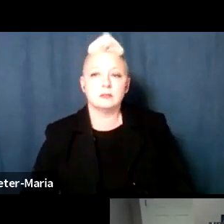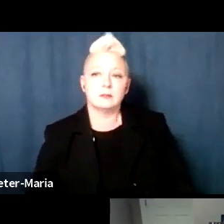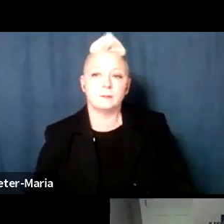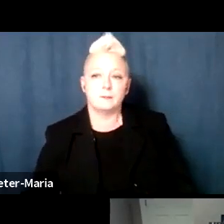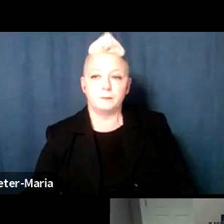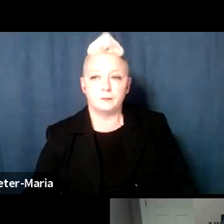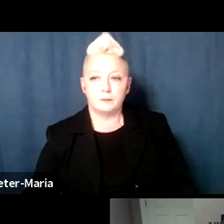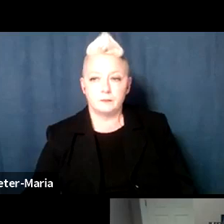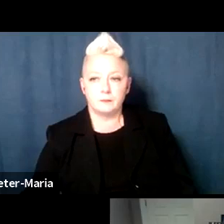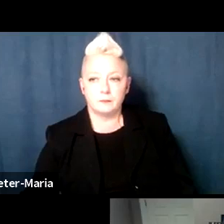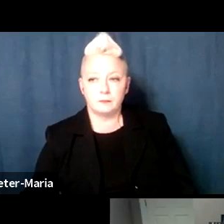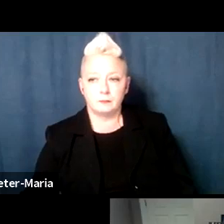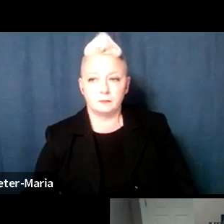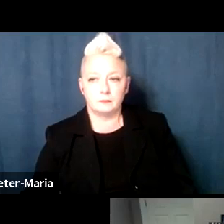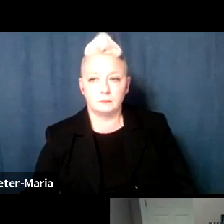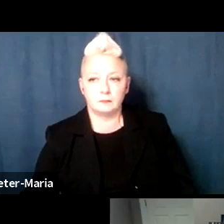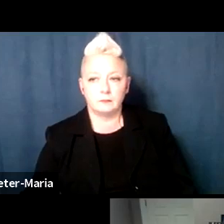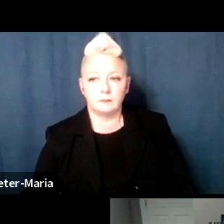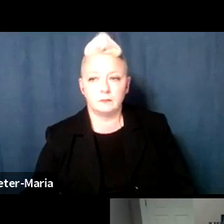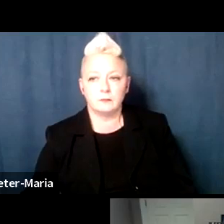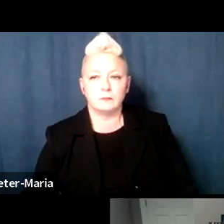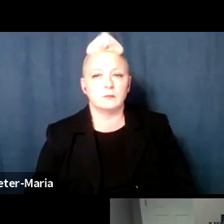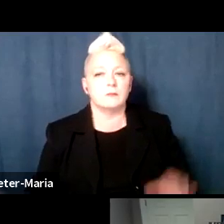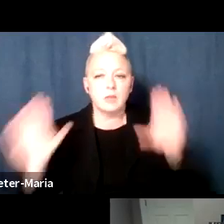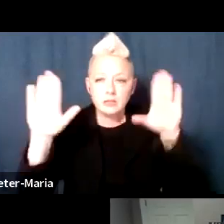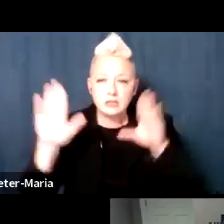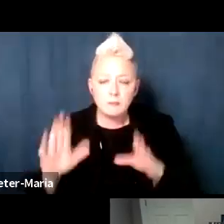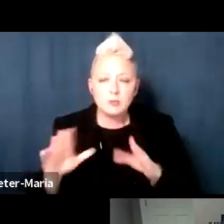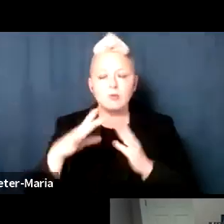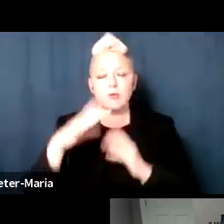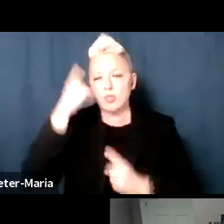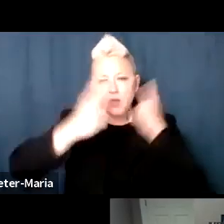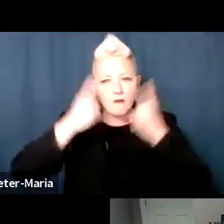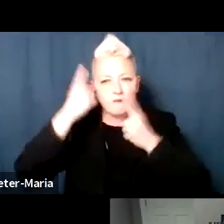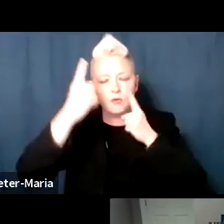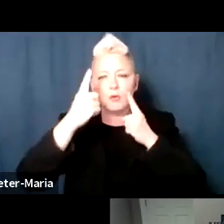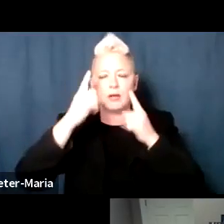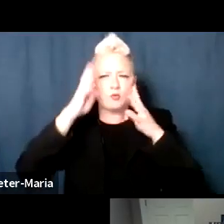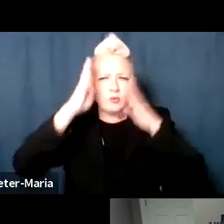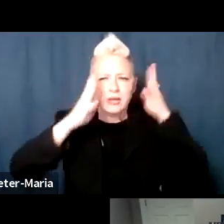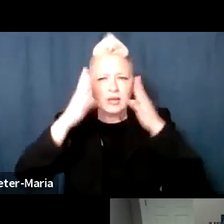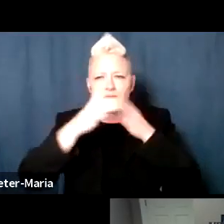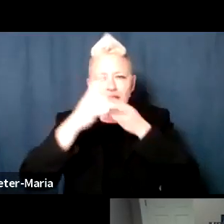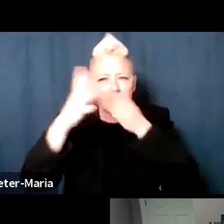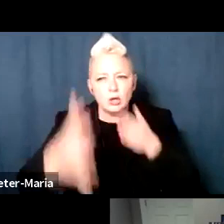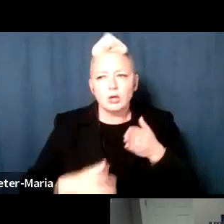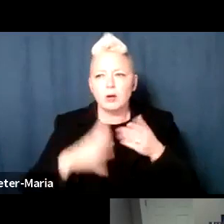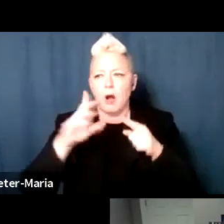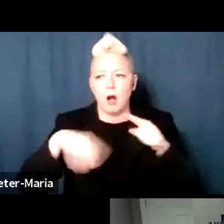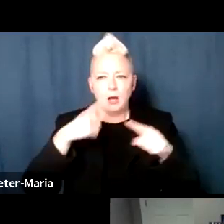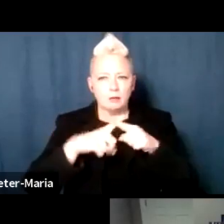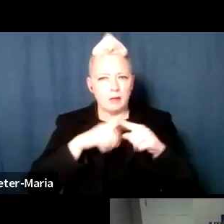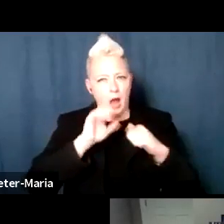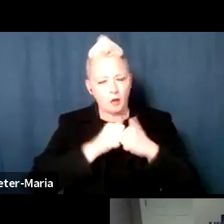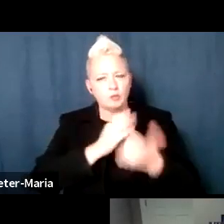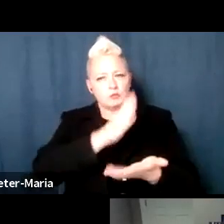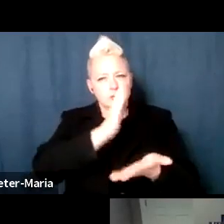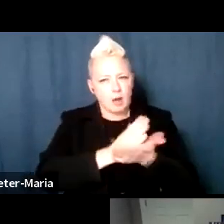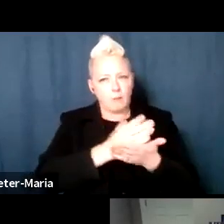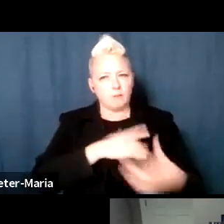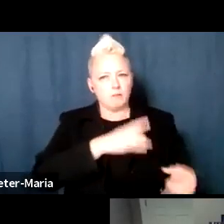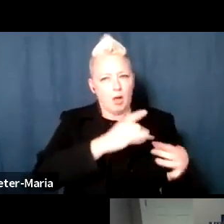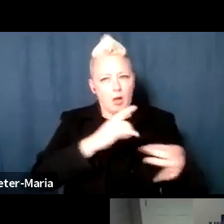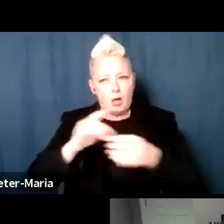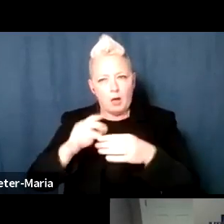and persuasive leader on the issues of anti-Semitism and hate in our country and in our region. So